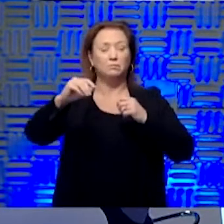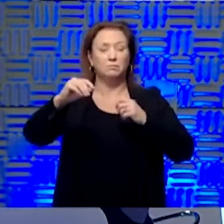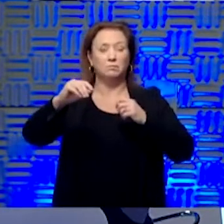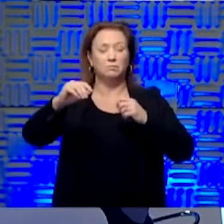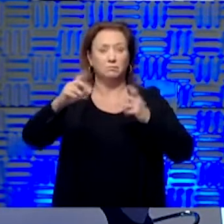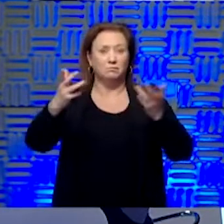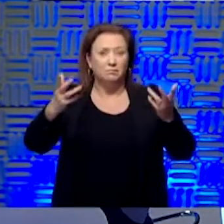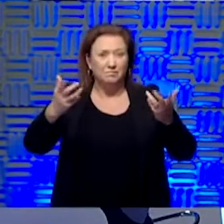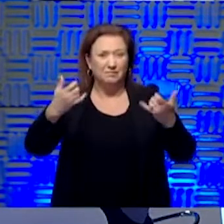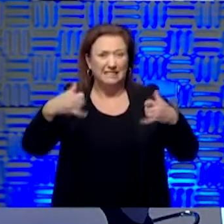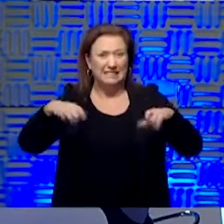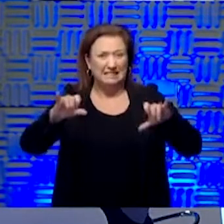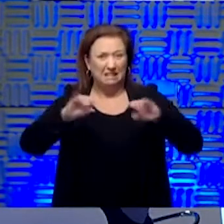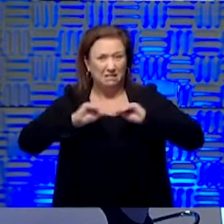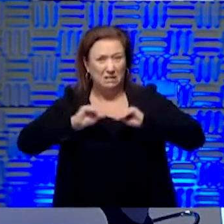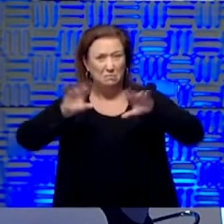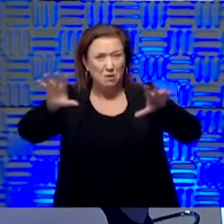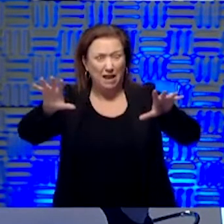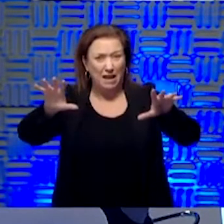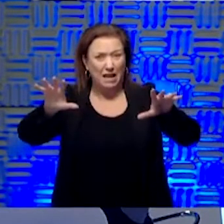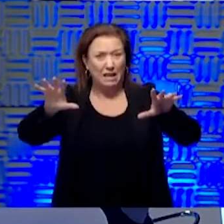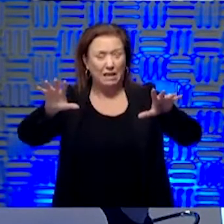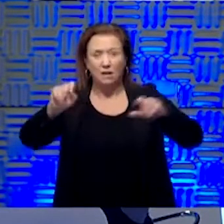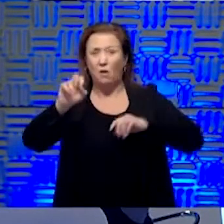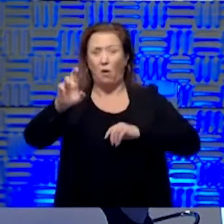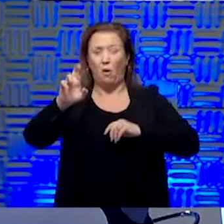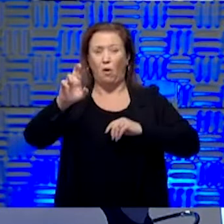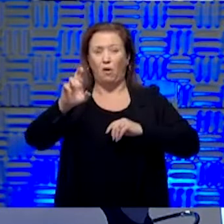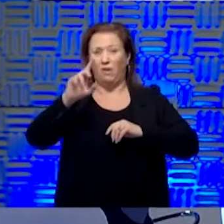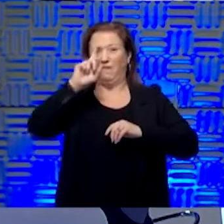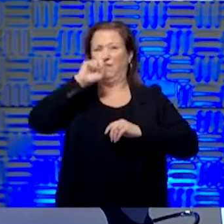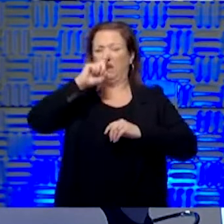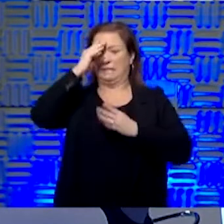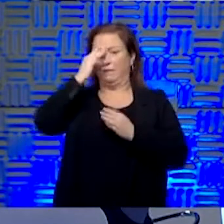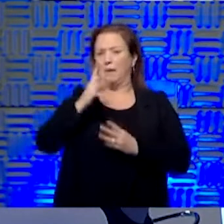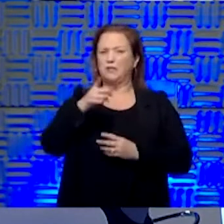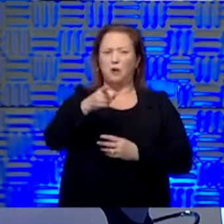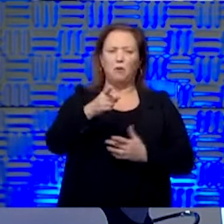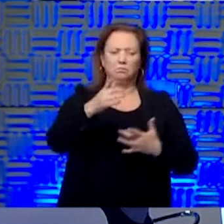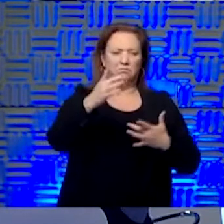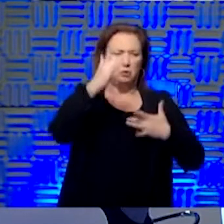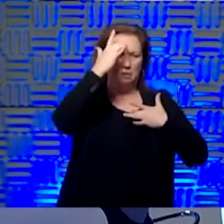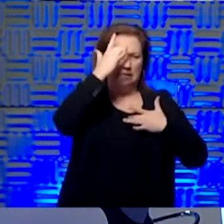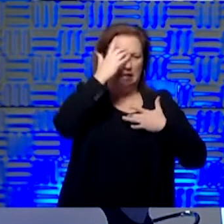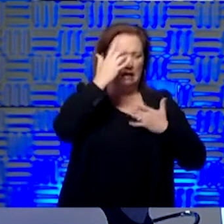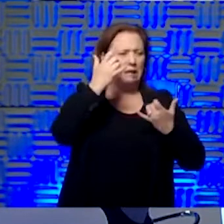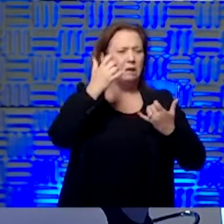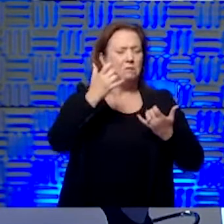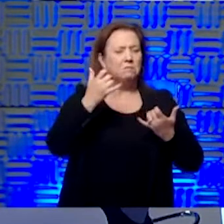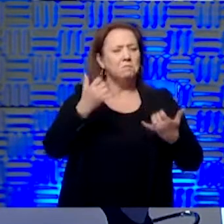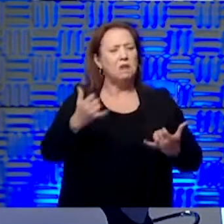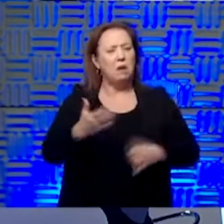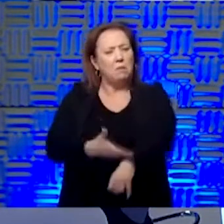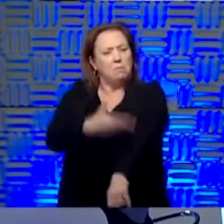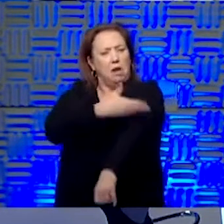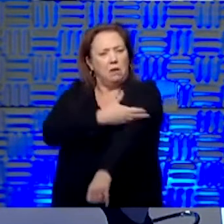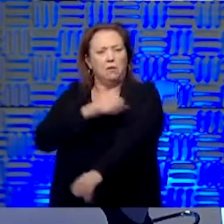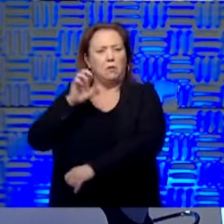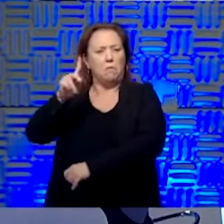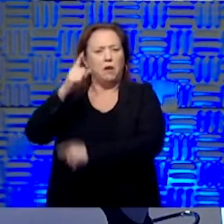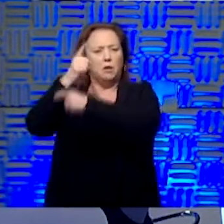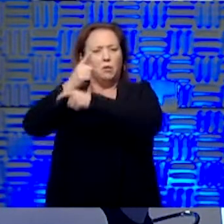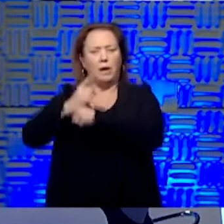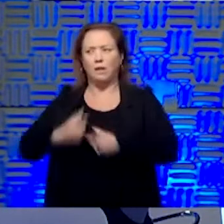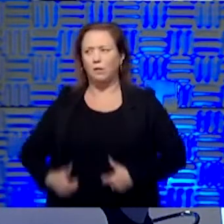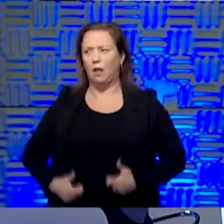still capable of spreading this virus? Or are they getting false information that, hey, you've had it, you're fine, you can start going back to your regular life? You bet.